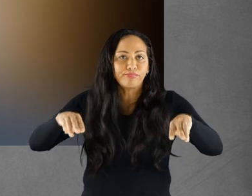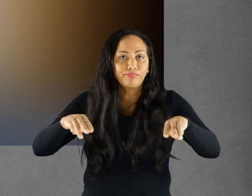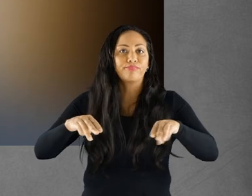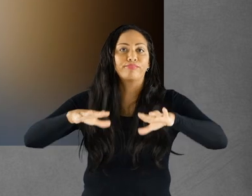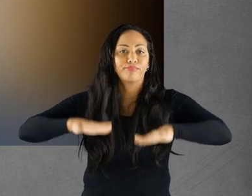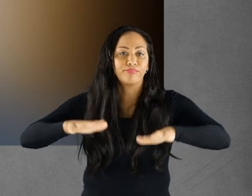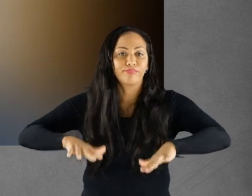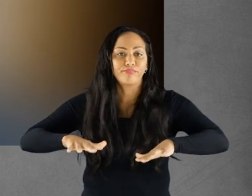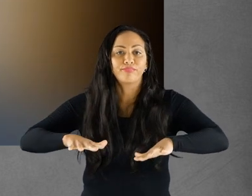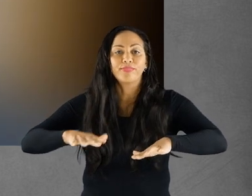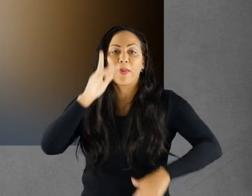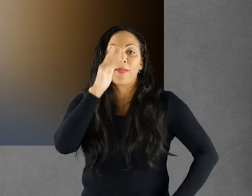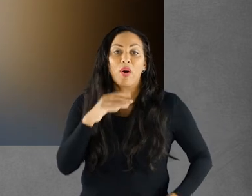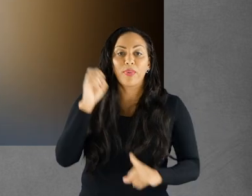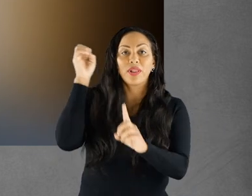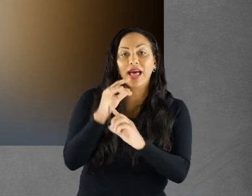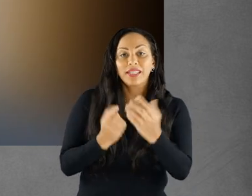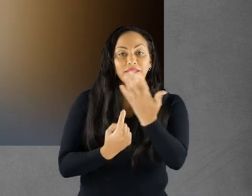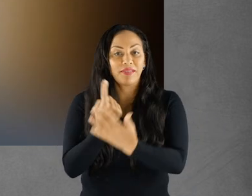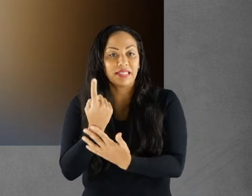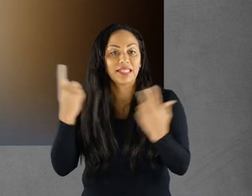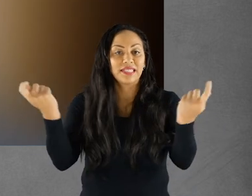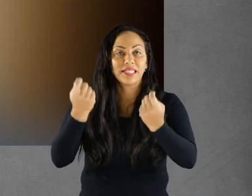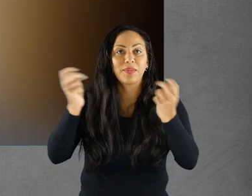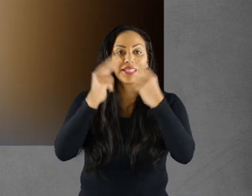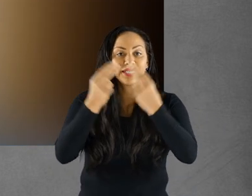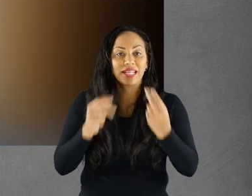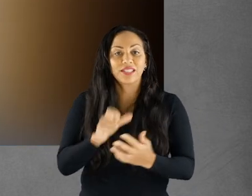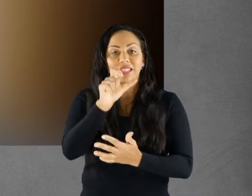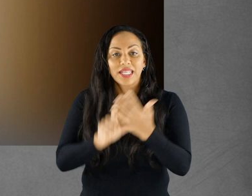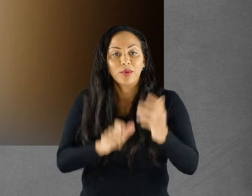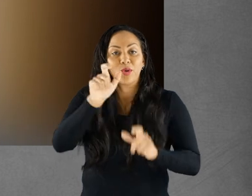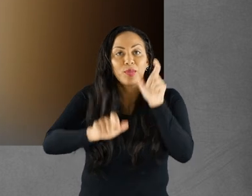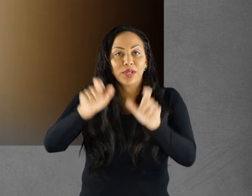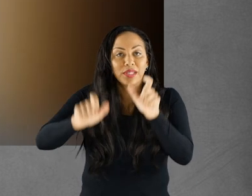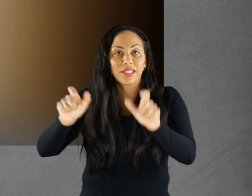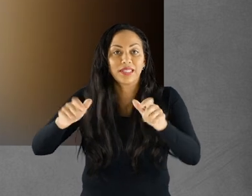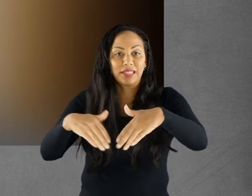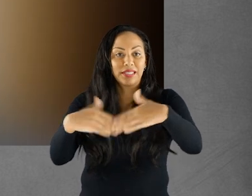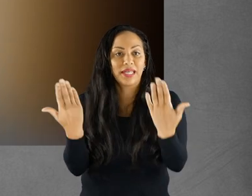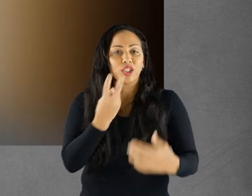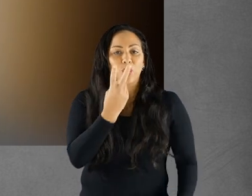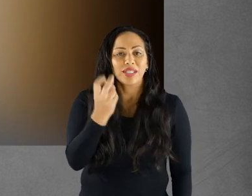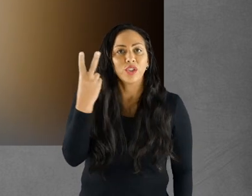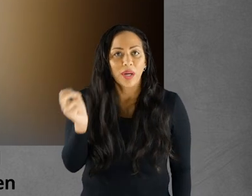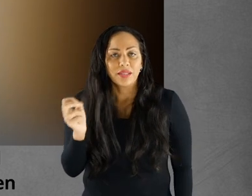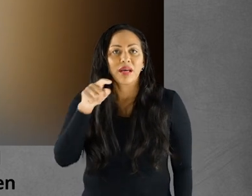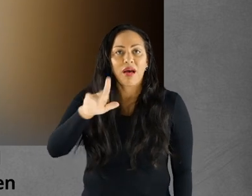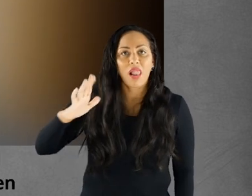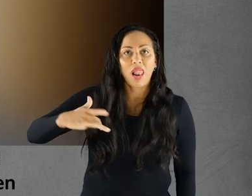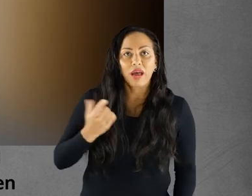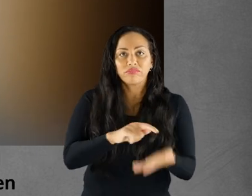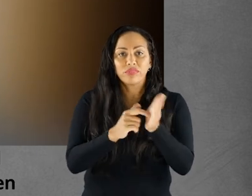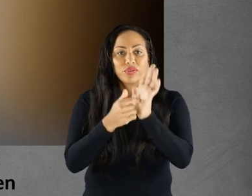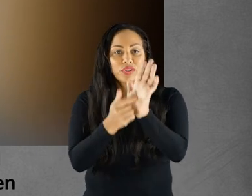celebrating International Disabled Persons Day in 2019. In 2020, Cooley's Life